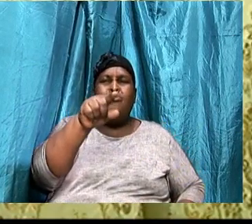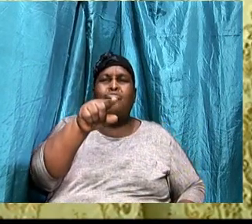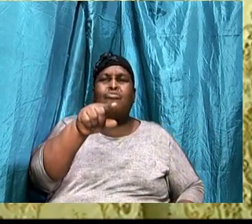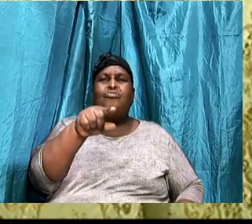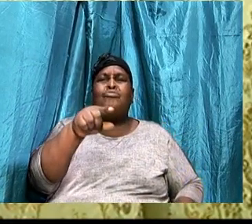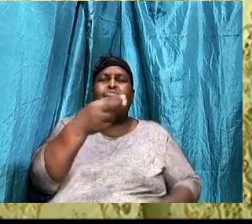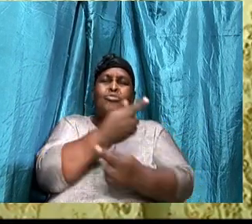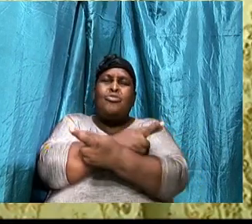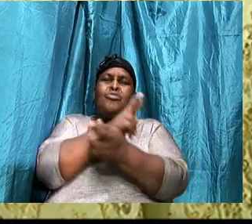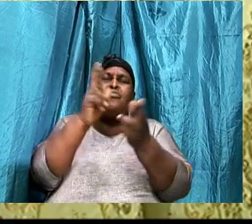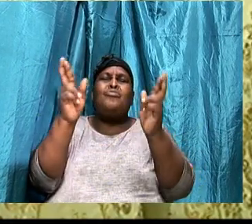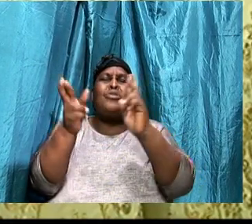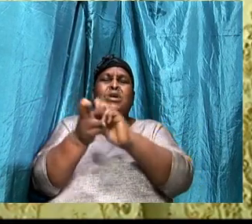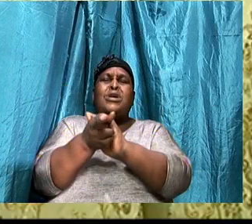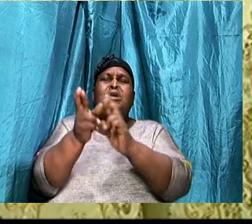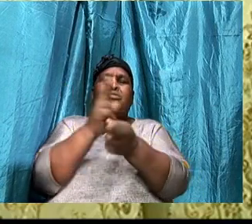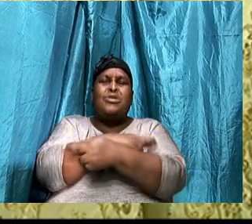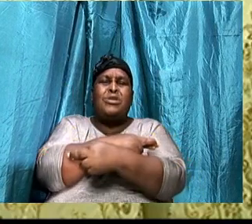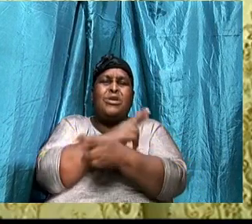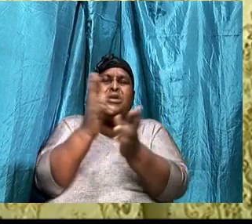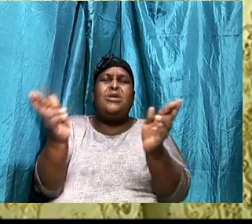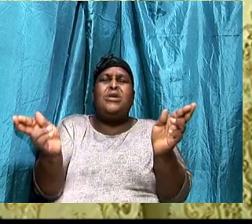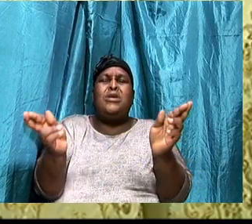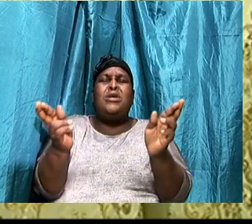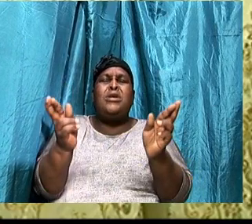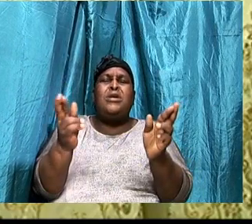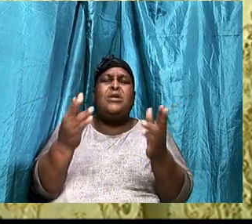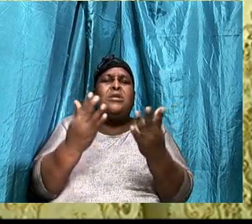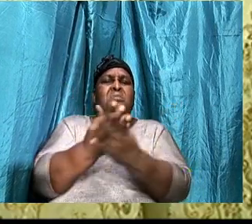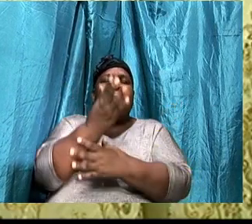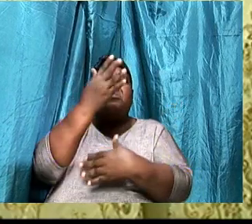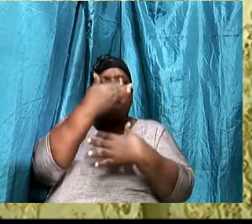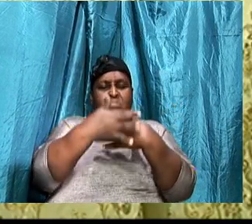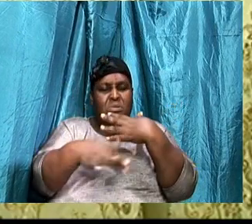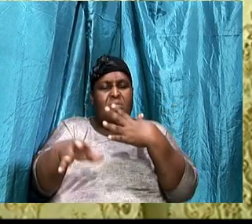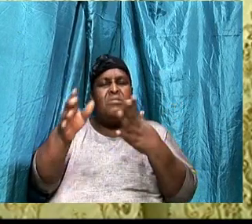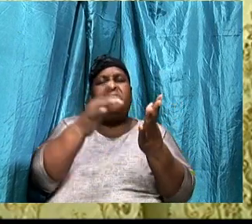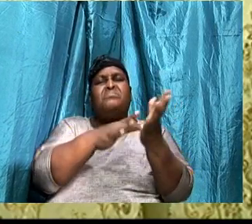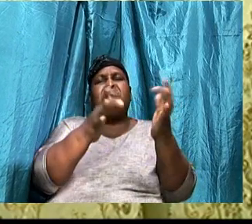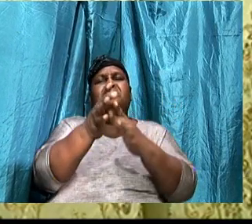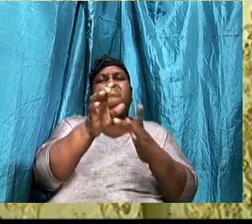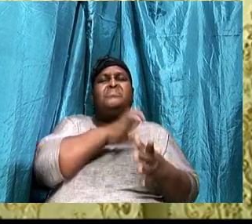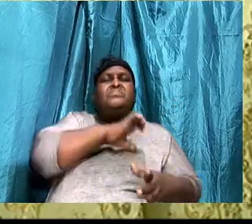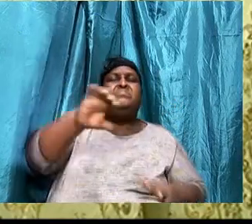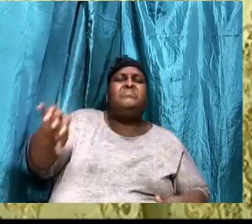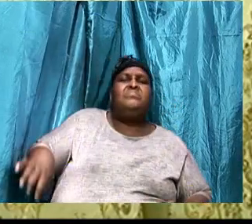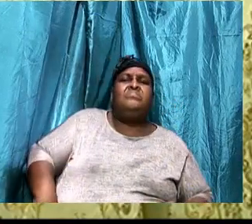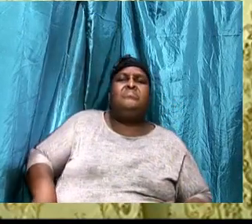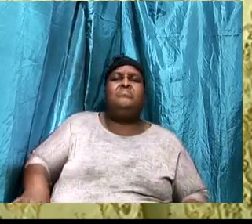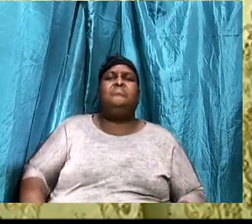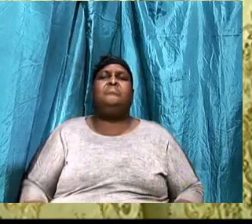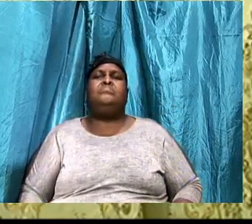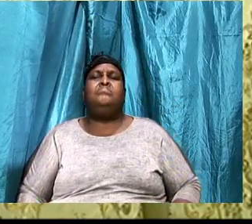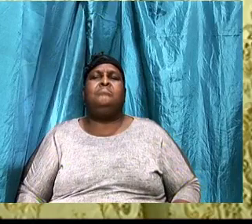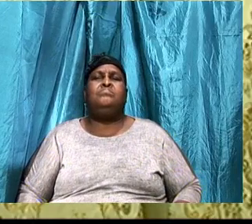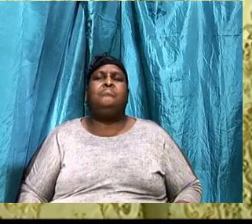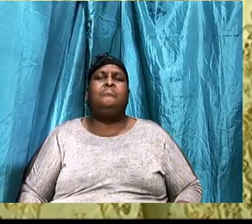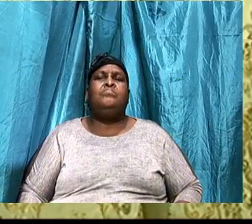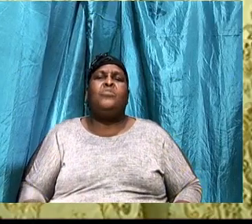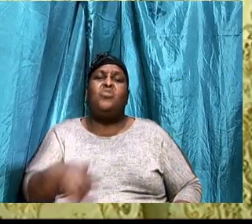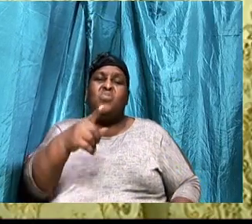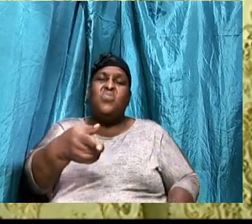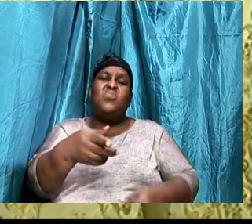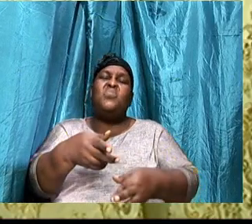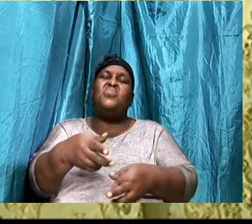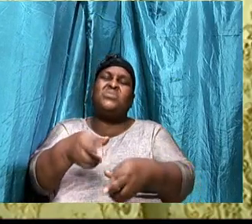redeemed, Through the blood, Of Jesus Christ, In verse 7, He said that, You receive